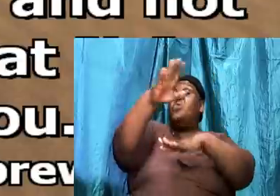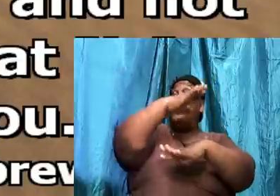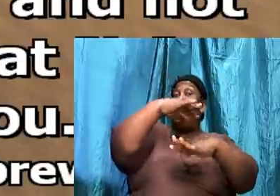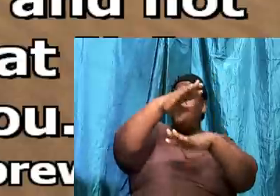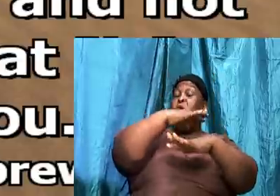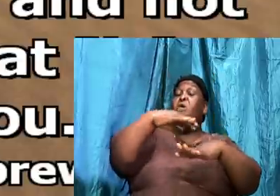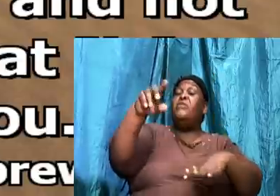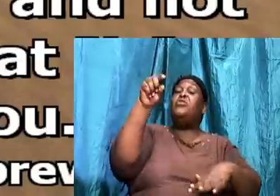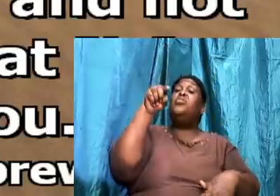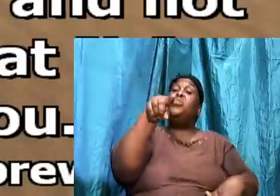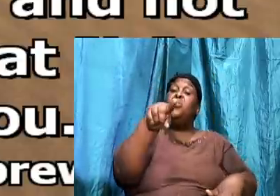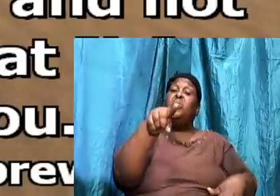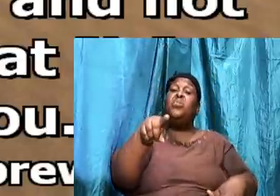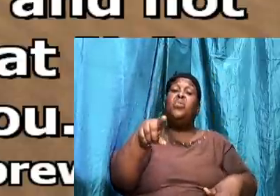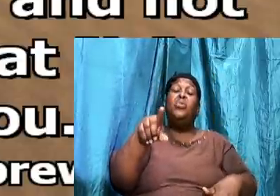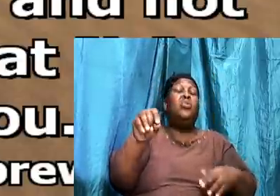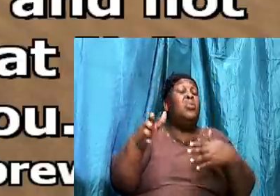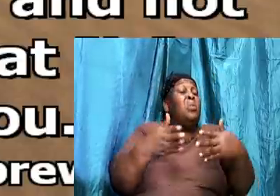Irrespective of your belief.